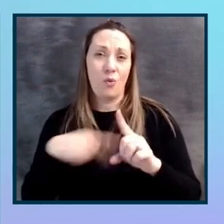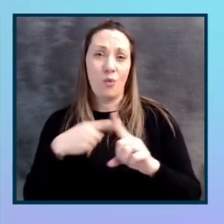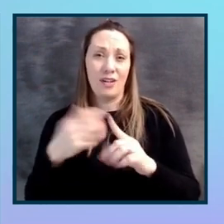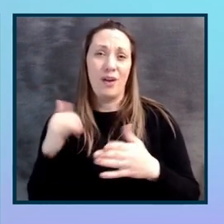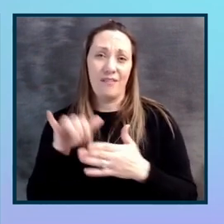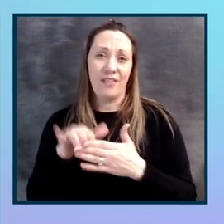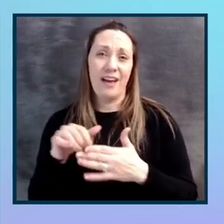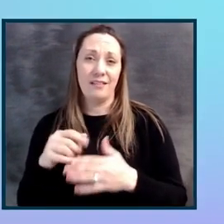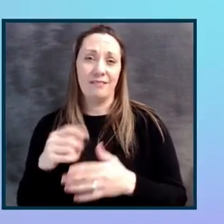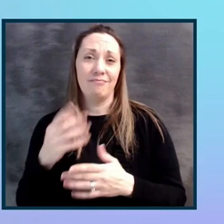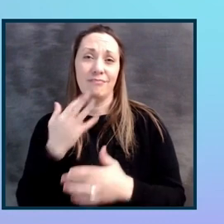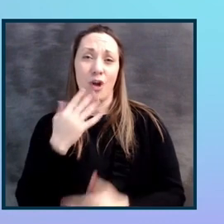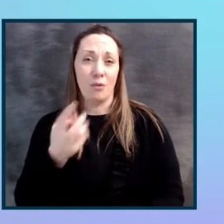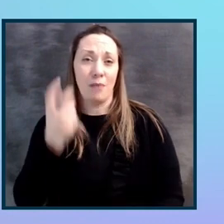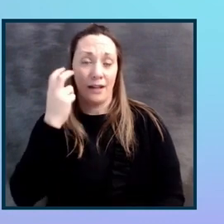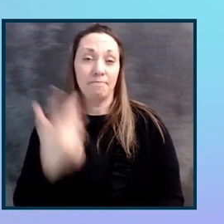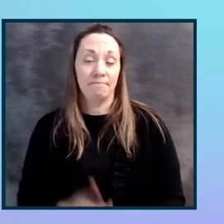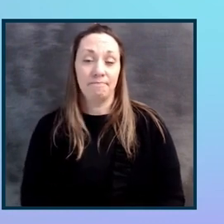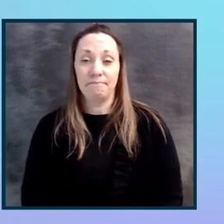impairment.